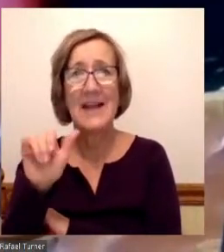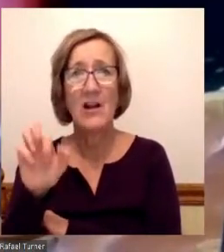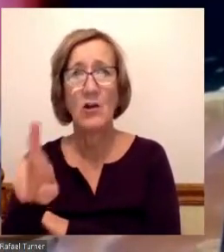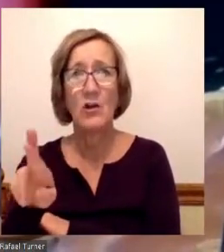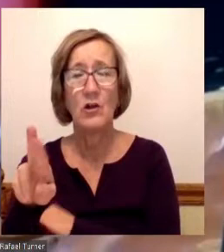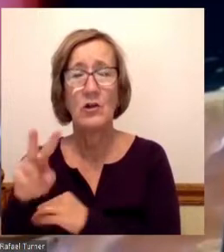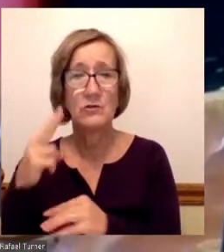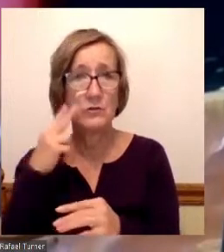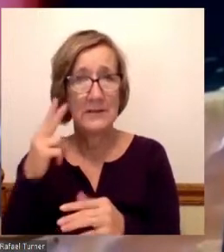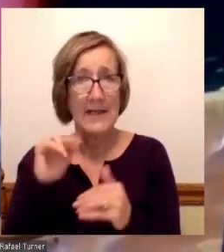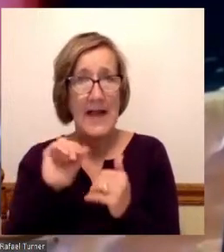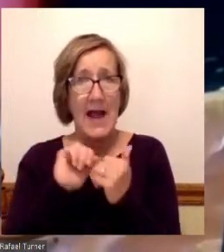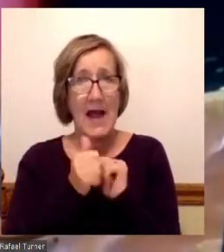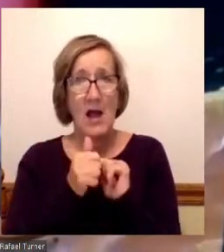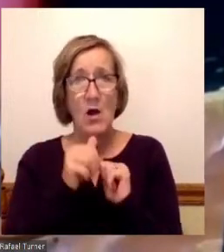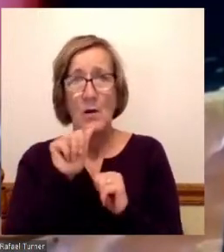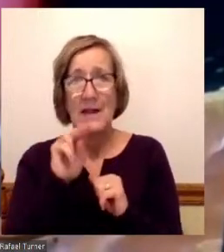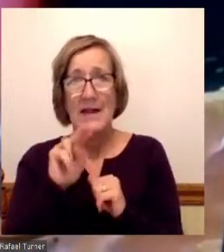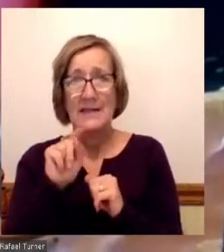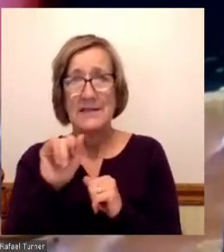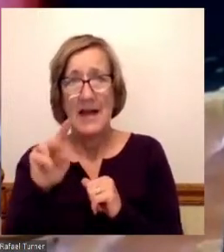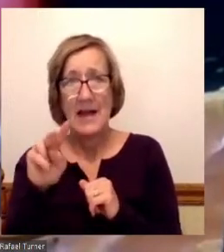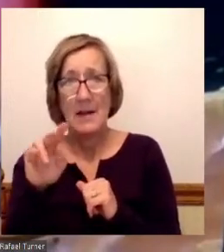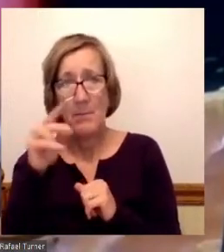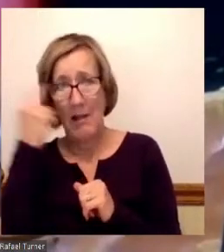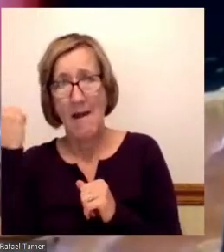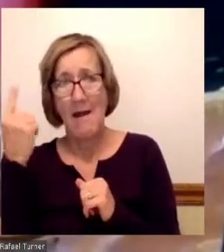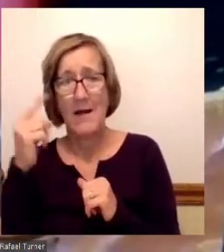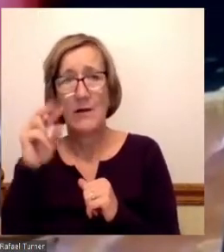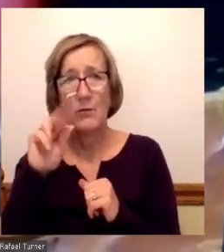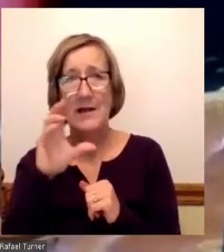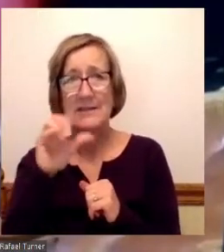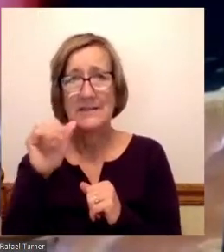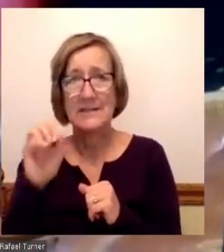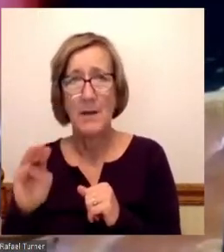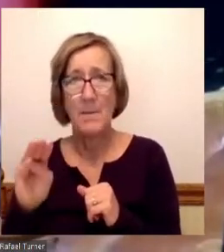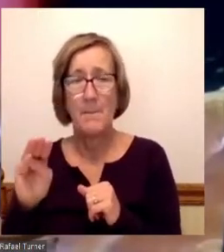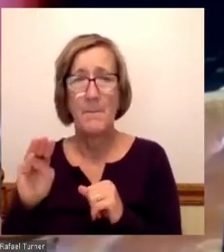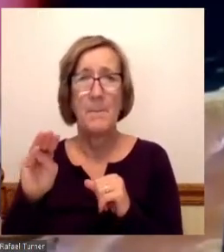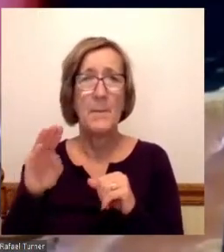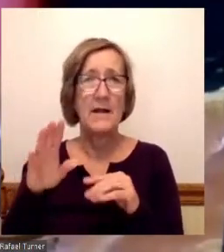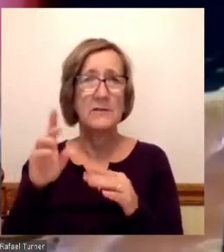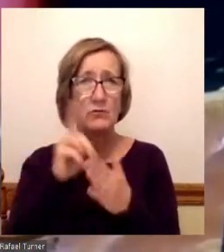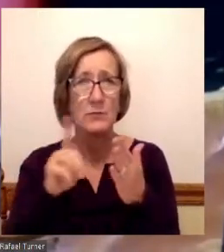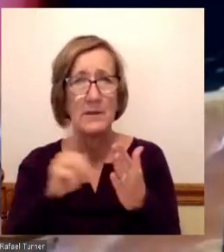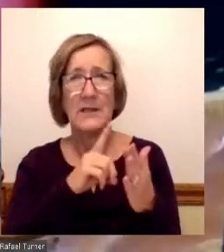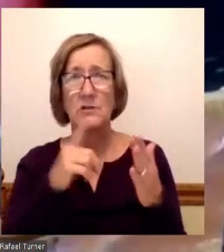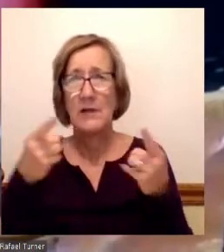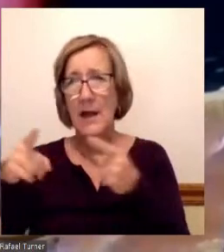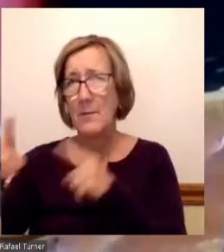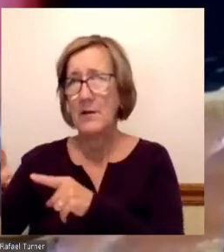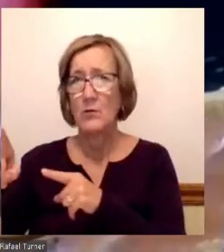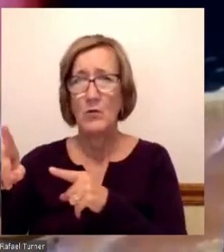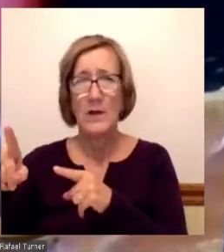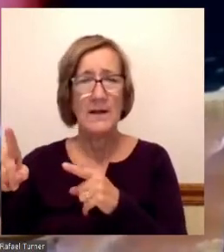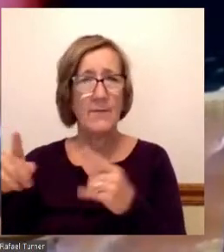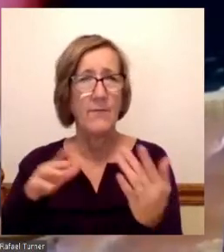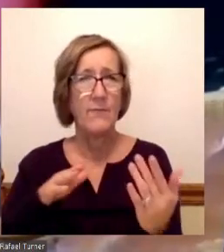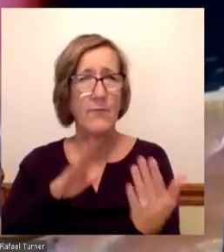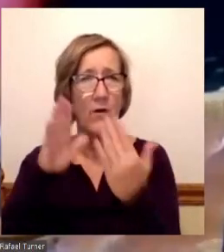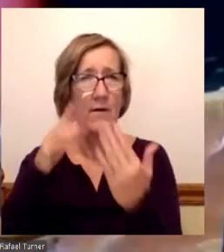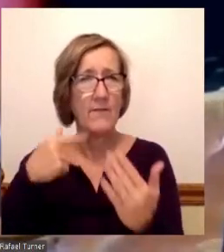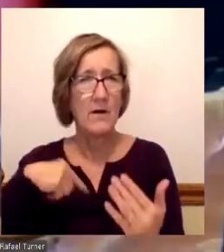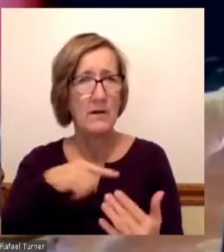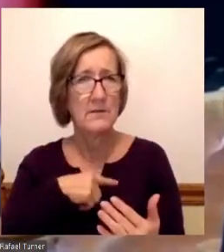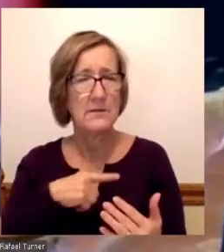racism and systemic injustice has played out right before our very odds. It's a matter of